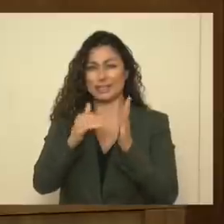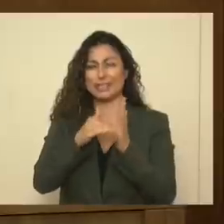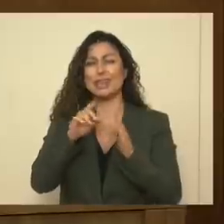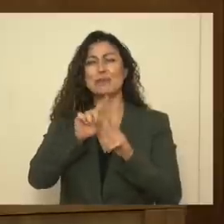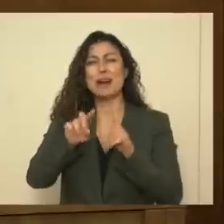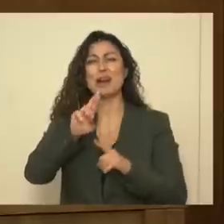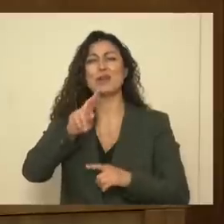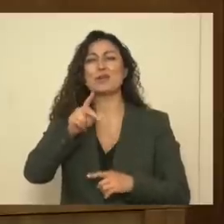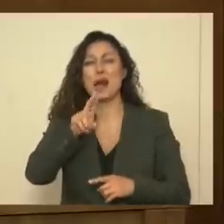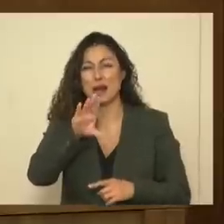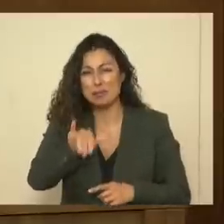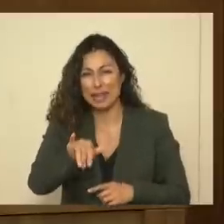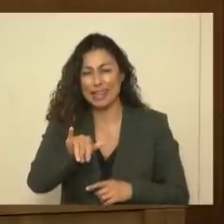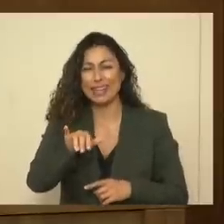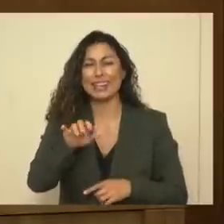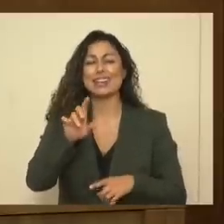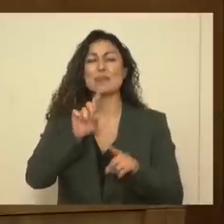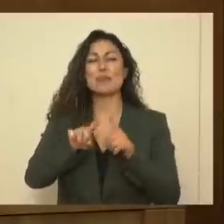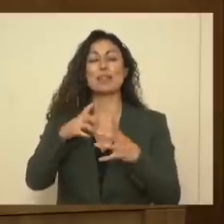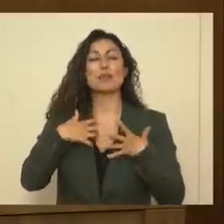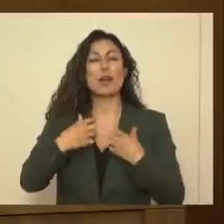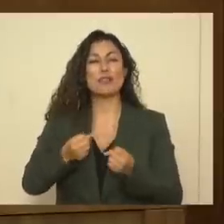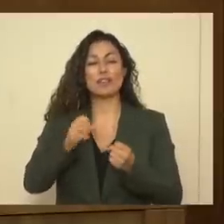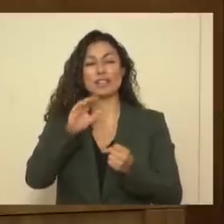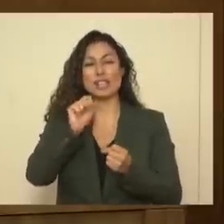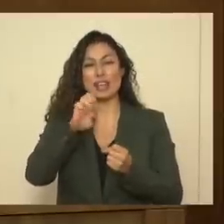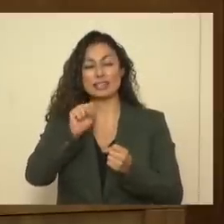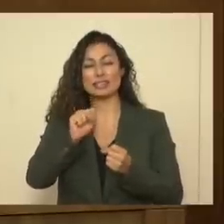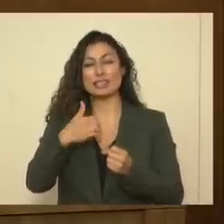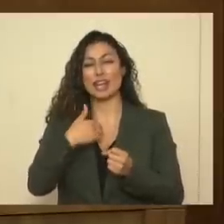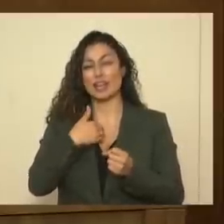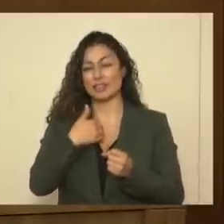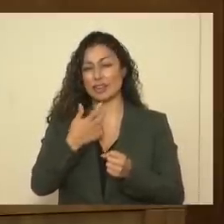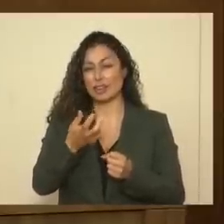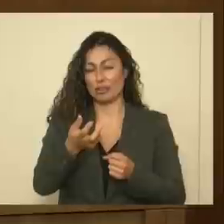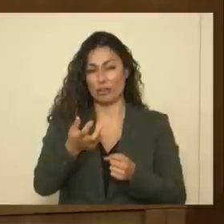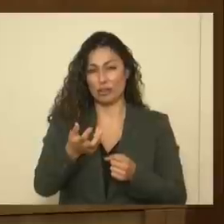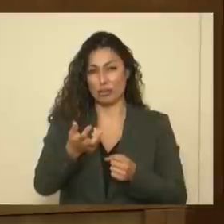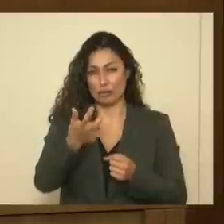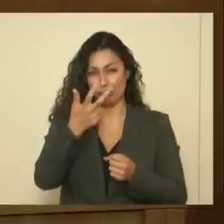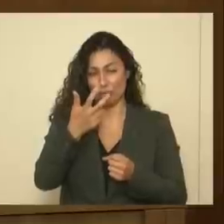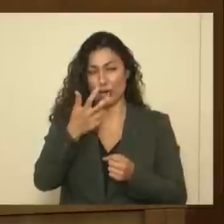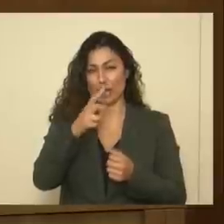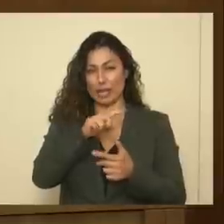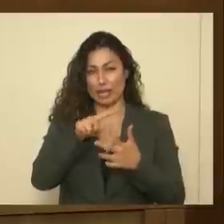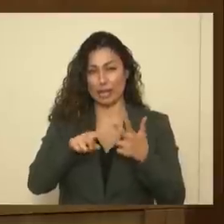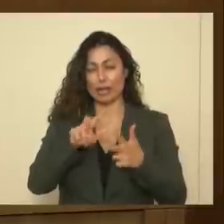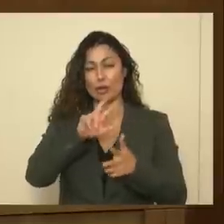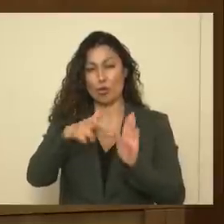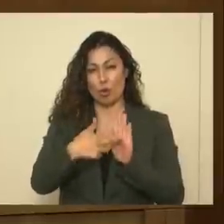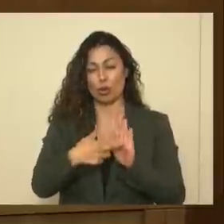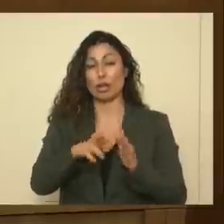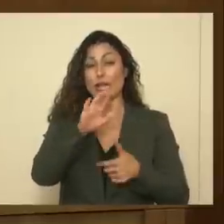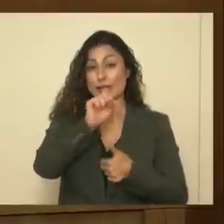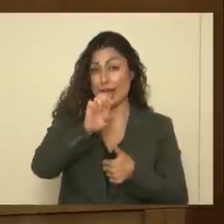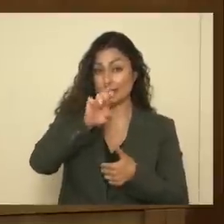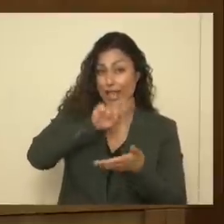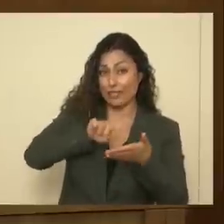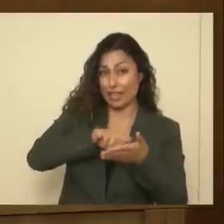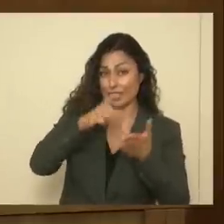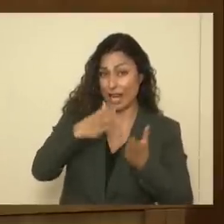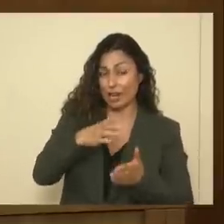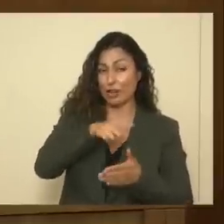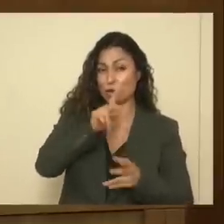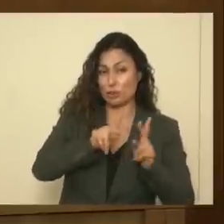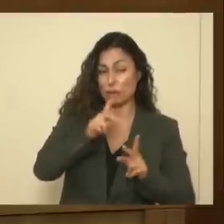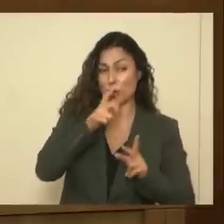on the recovered cases slide, there are three roles that relate to this in DOH. There's the case investigators. They're the ones who